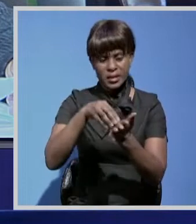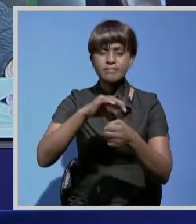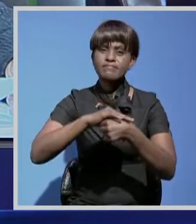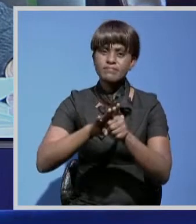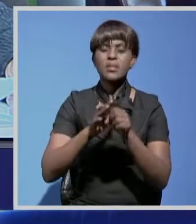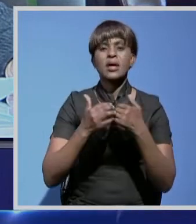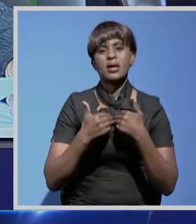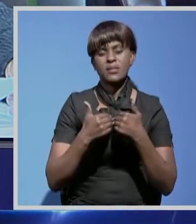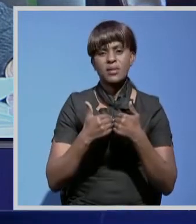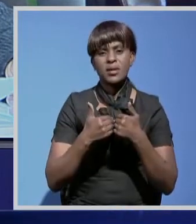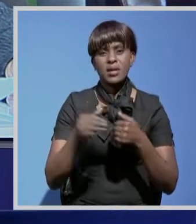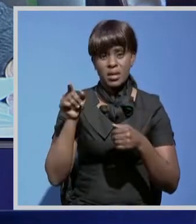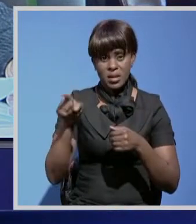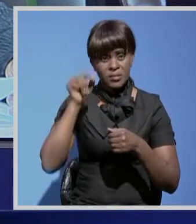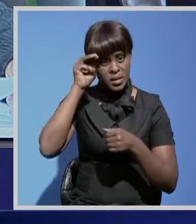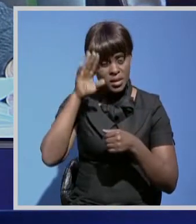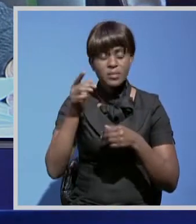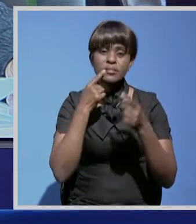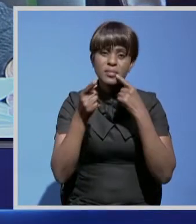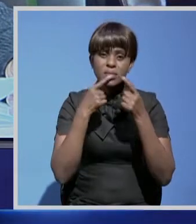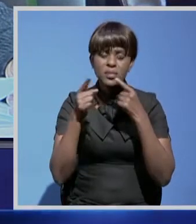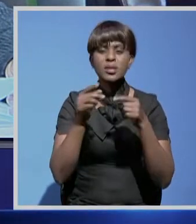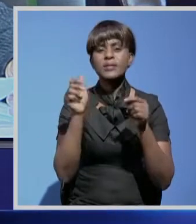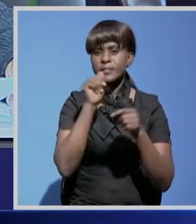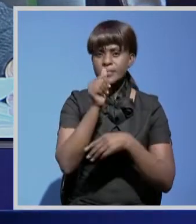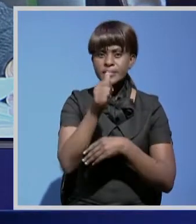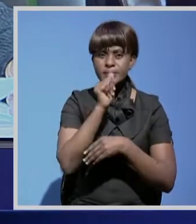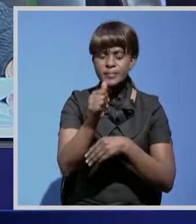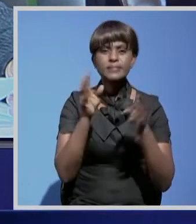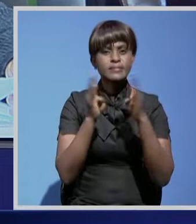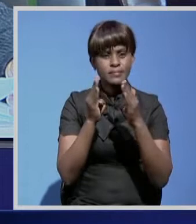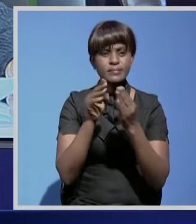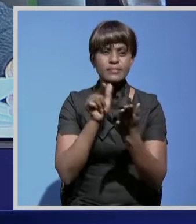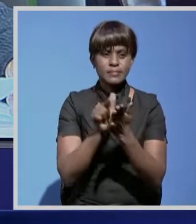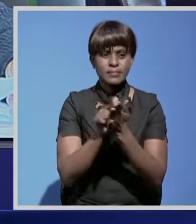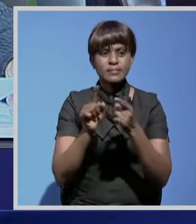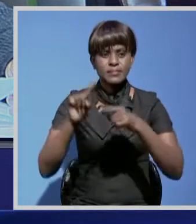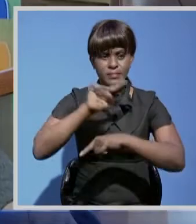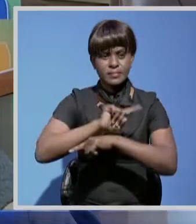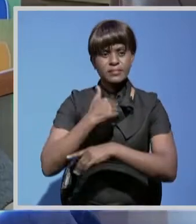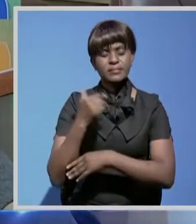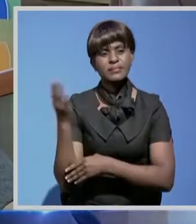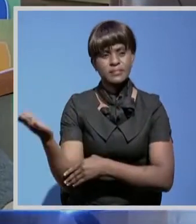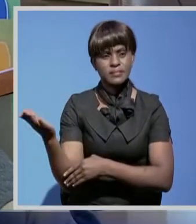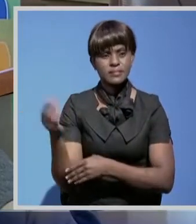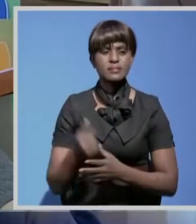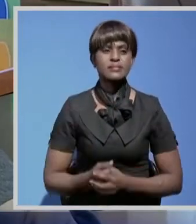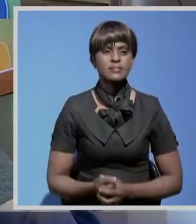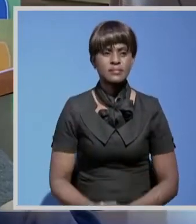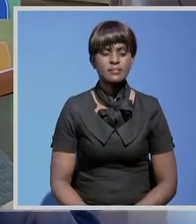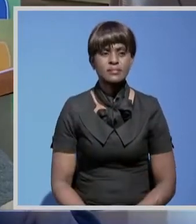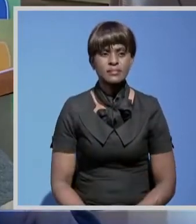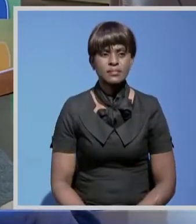19. mr campiongo speaking during a media briefing in lusaka today i regret